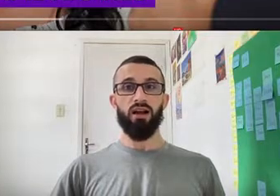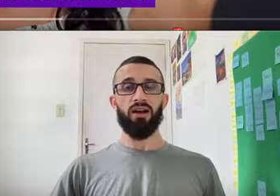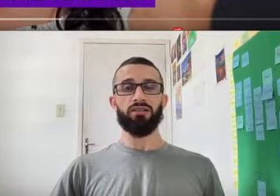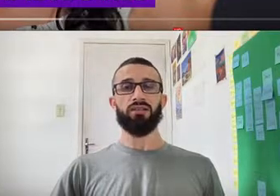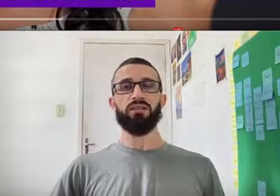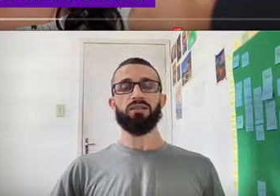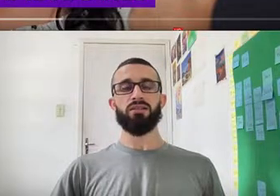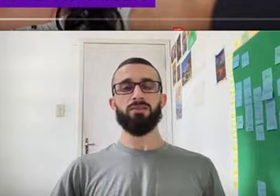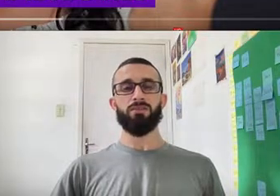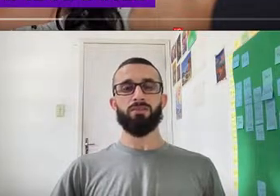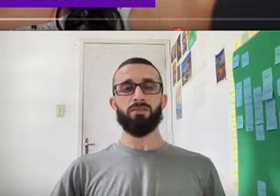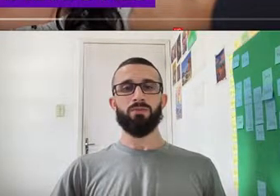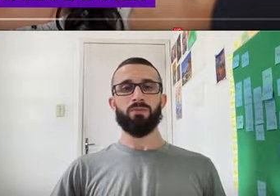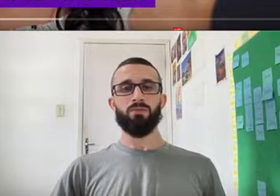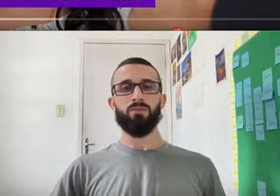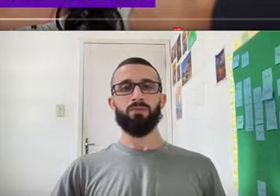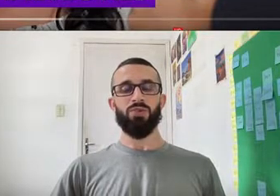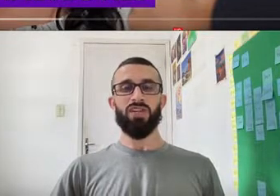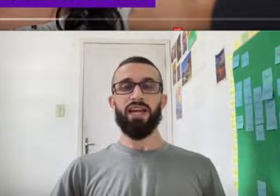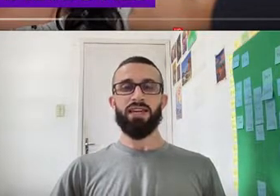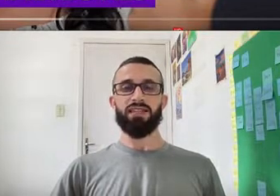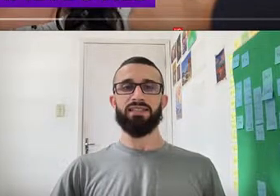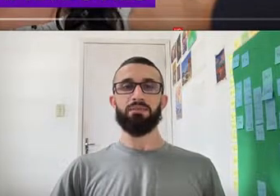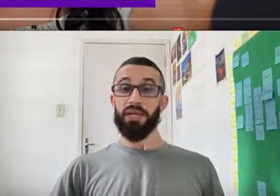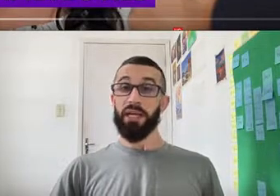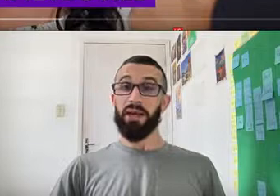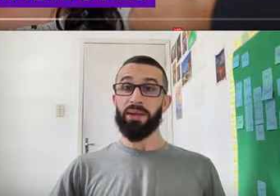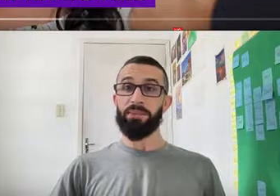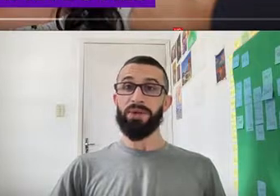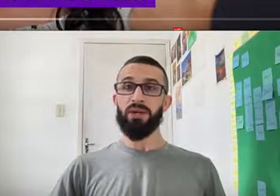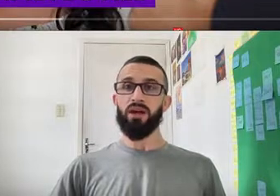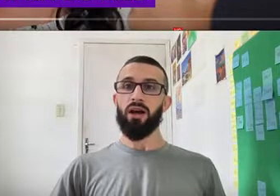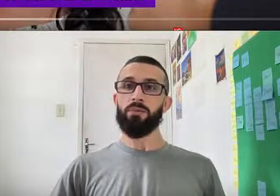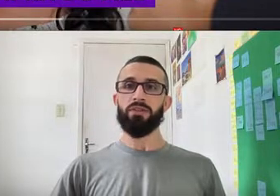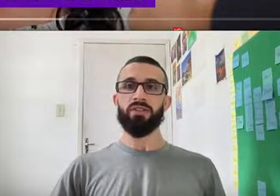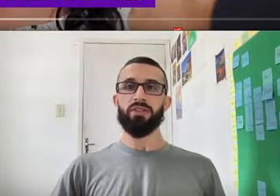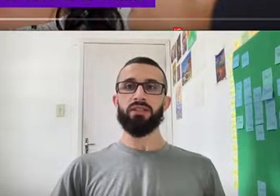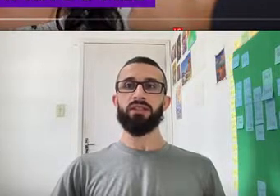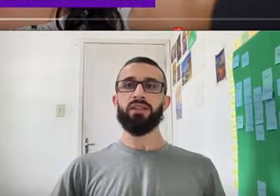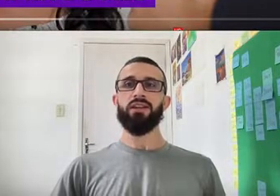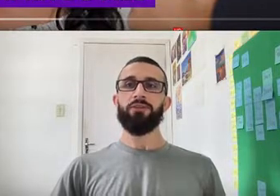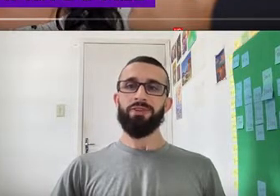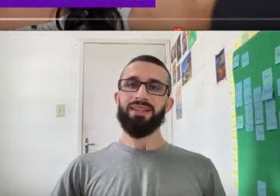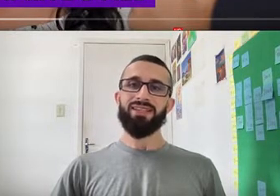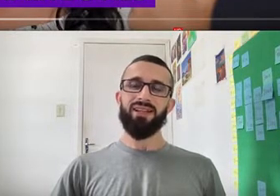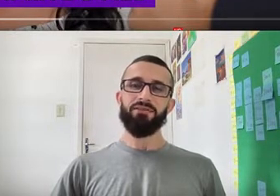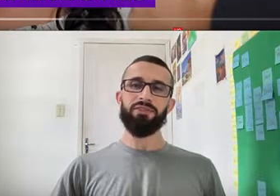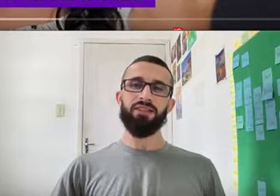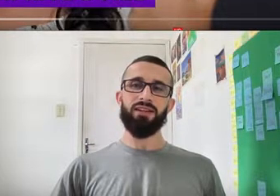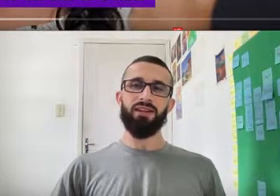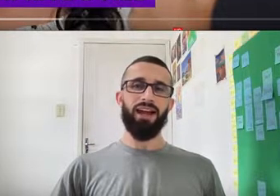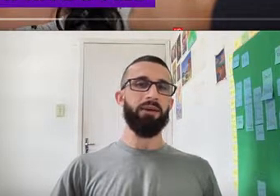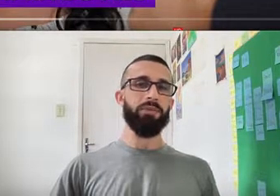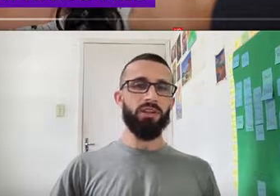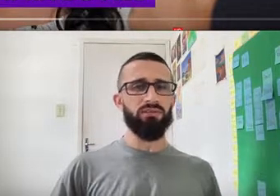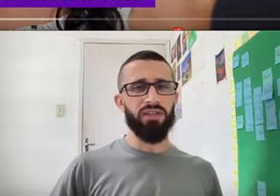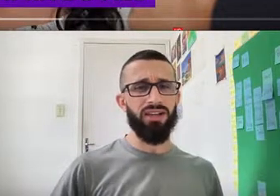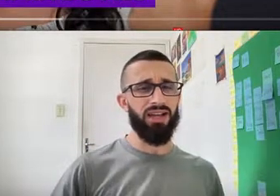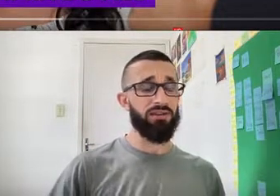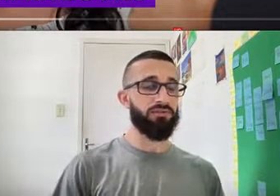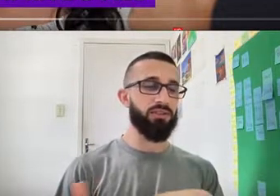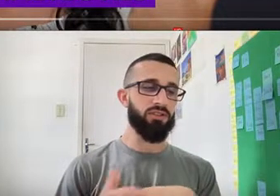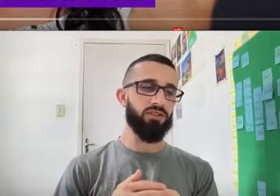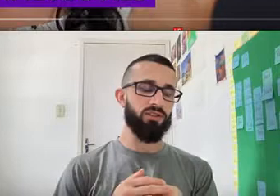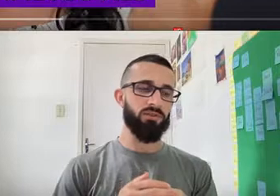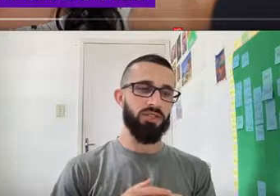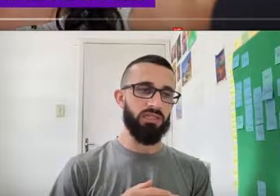Got Stayed Became Obviamente Feliz Da Vida Happy Of The